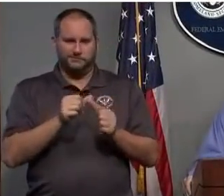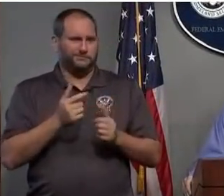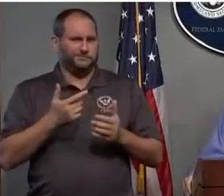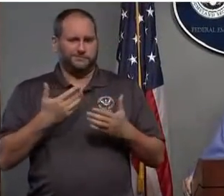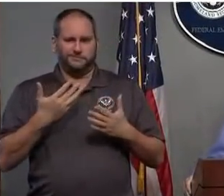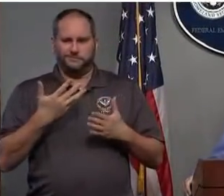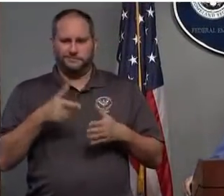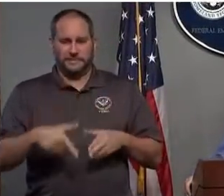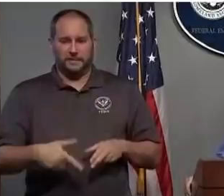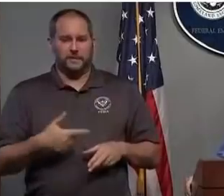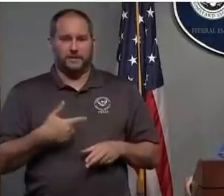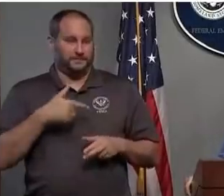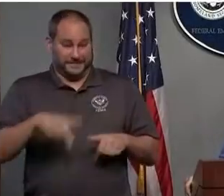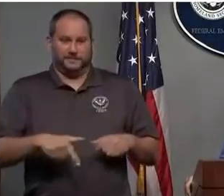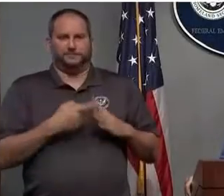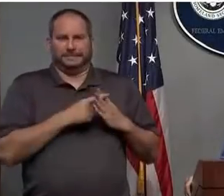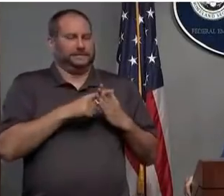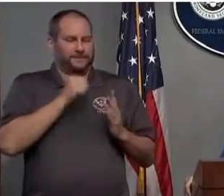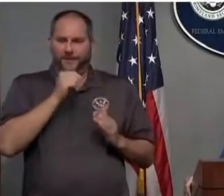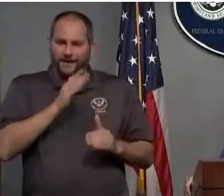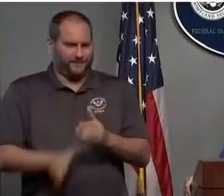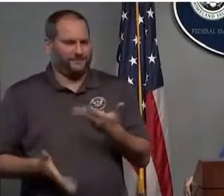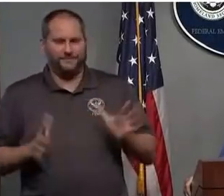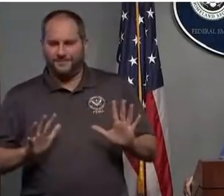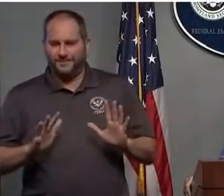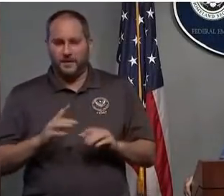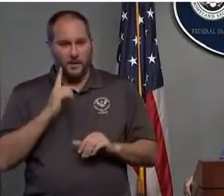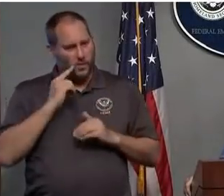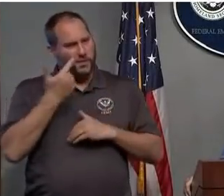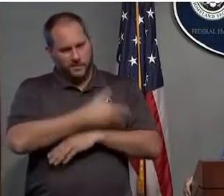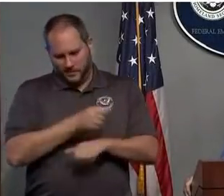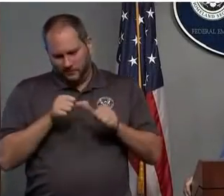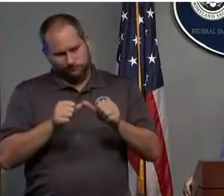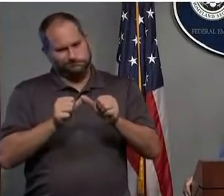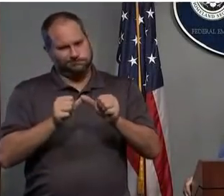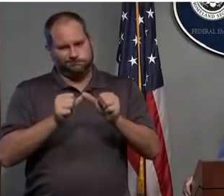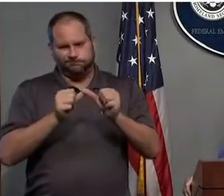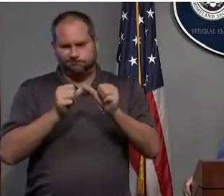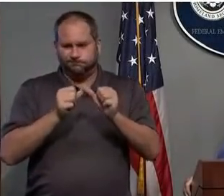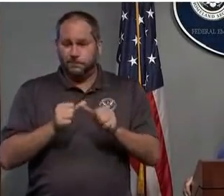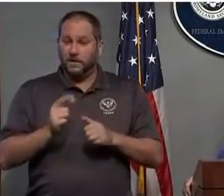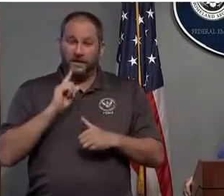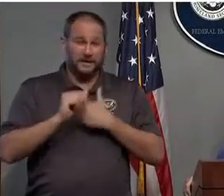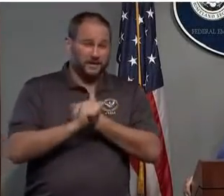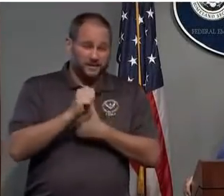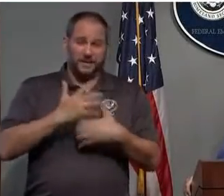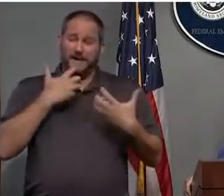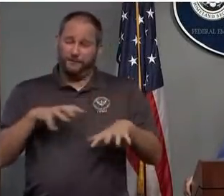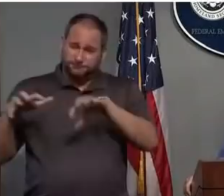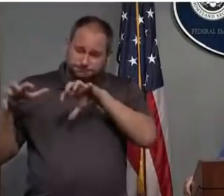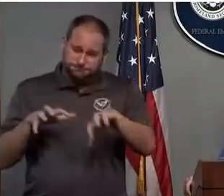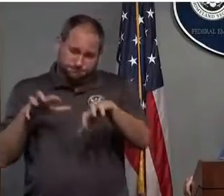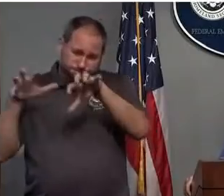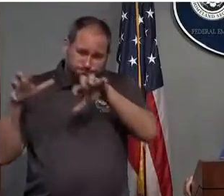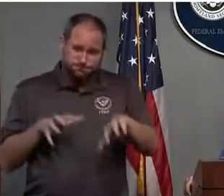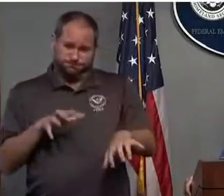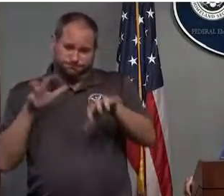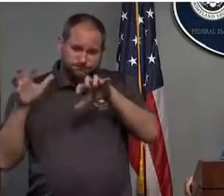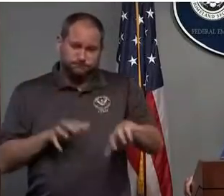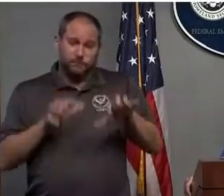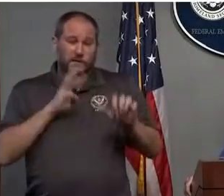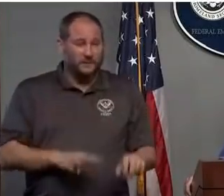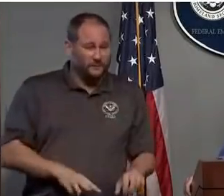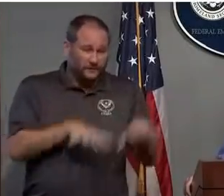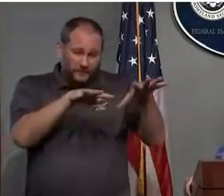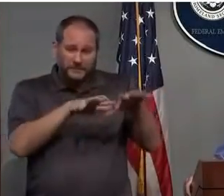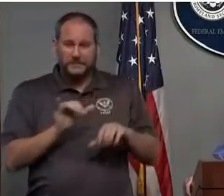24 to 36 hours remain of a significant threat from heavy rain, heavy surge, not just in North Carolina, but obviously down as we move